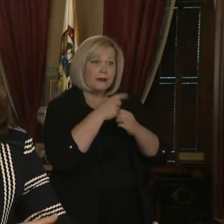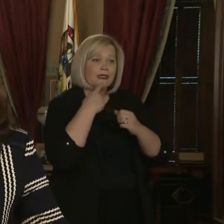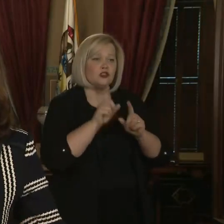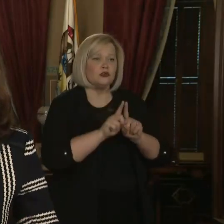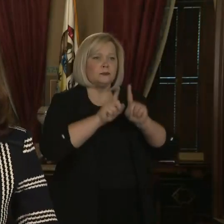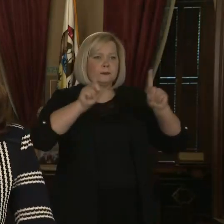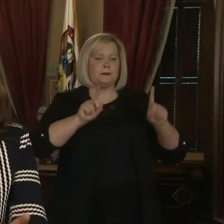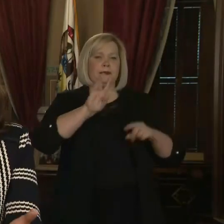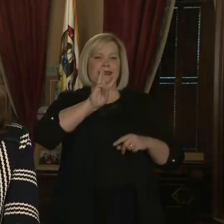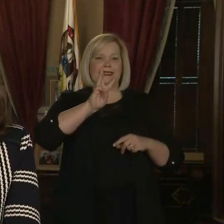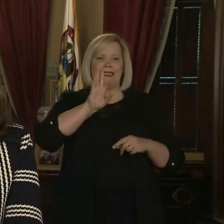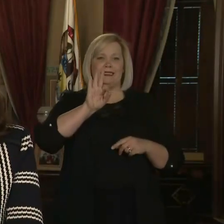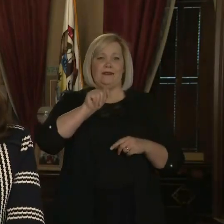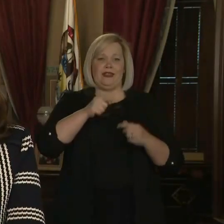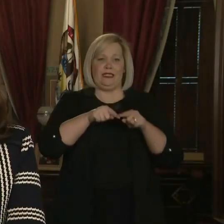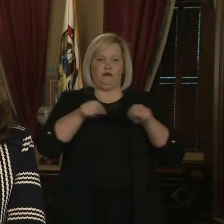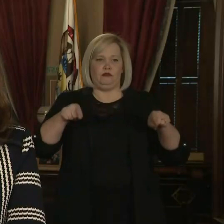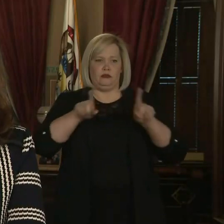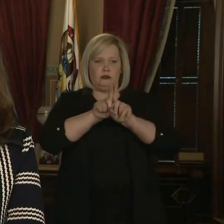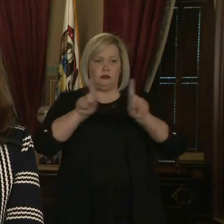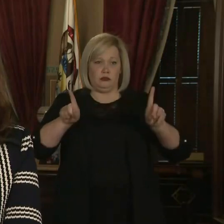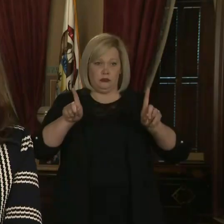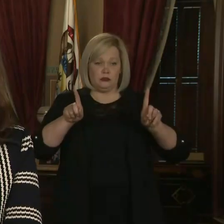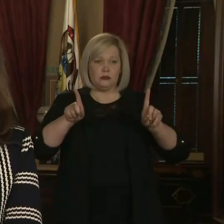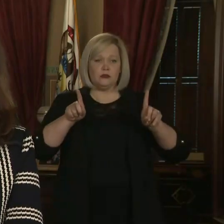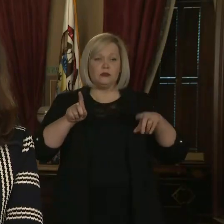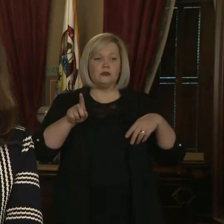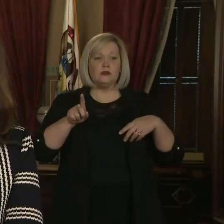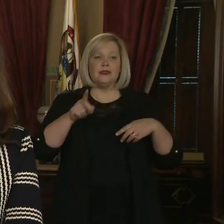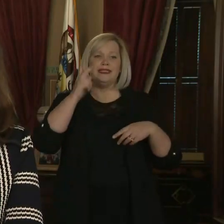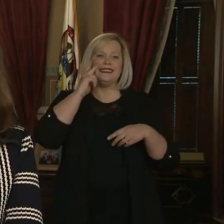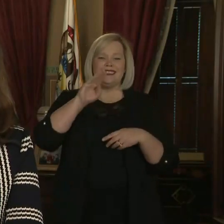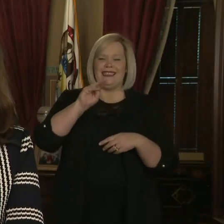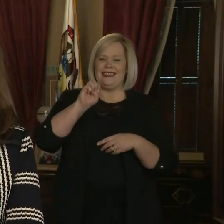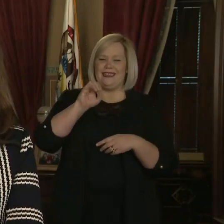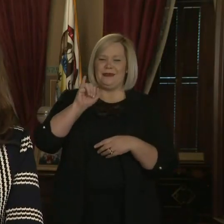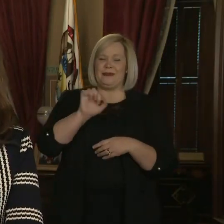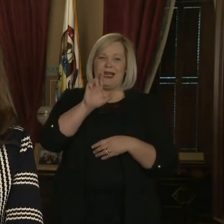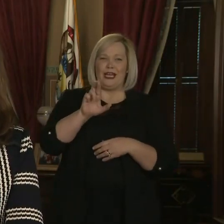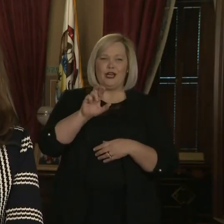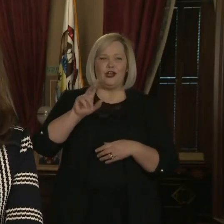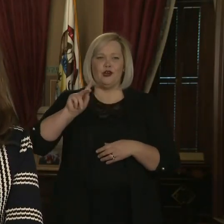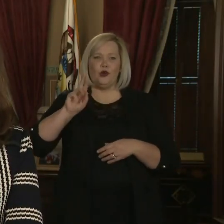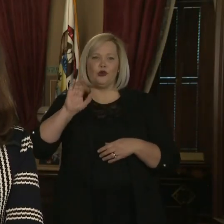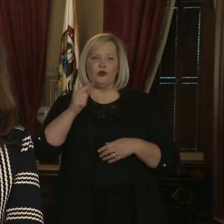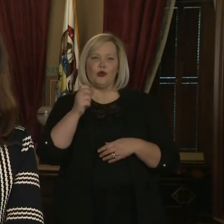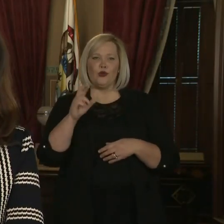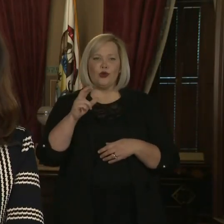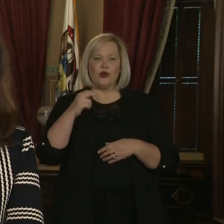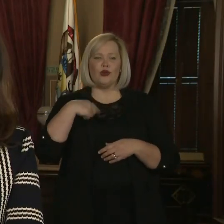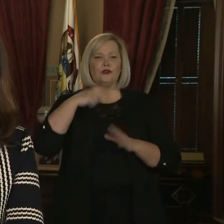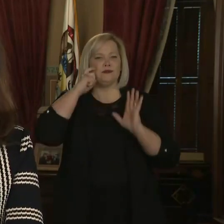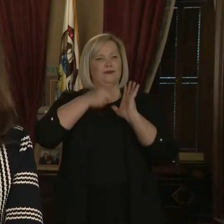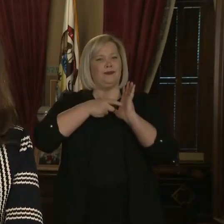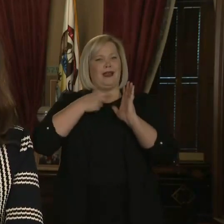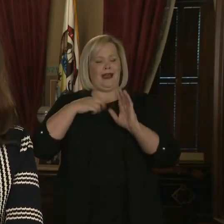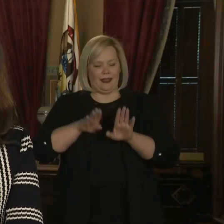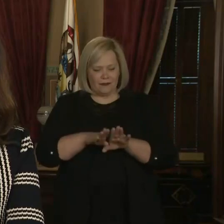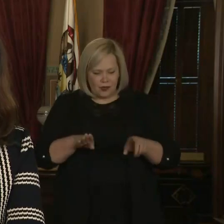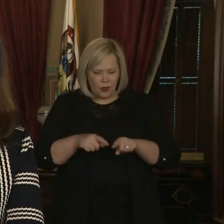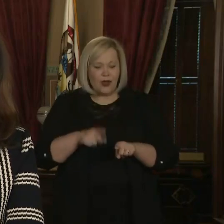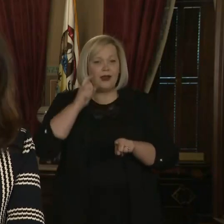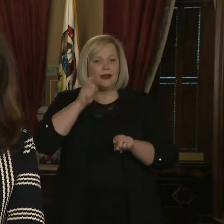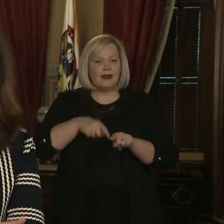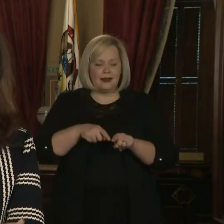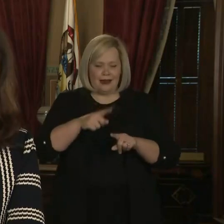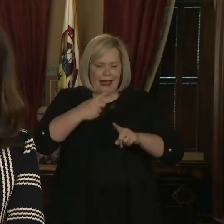feet apart. We see whether you're going to Meijer or Kroger or you're in another kind of grocery store that